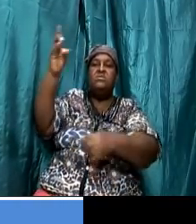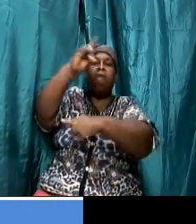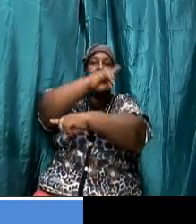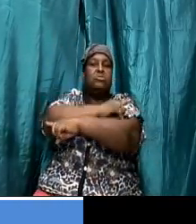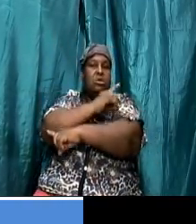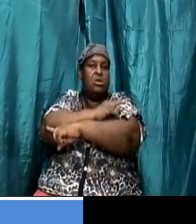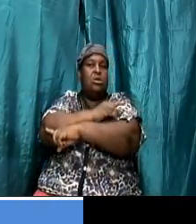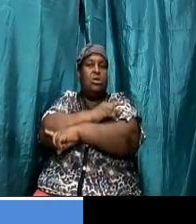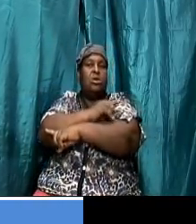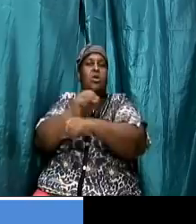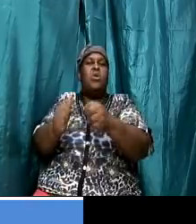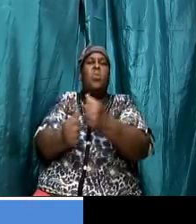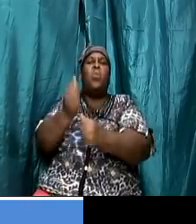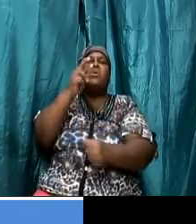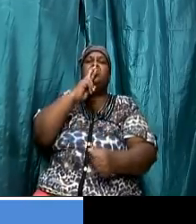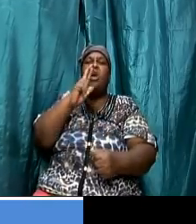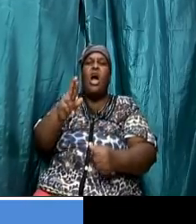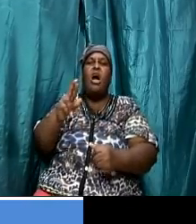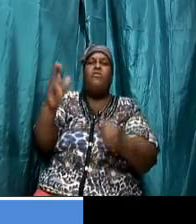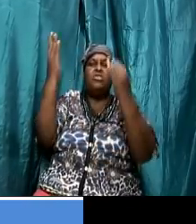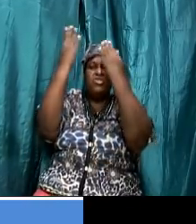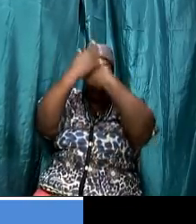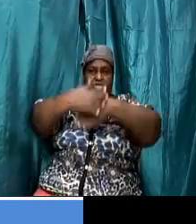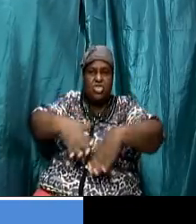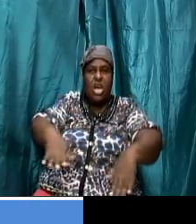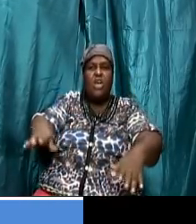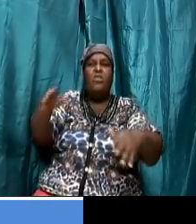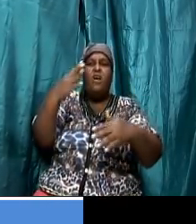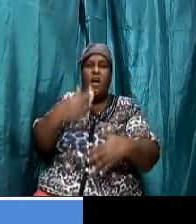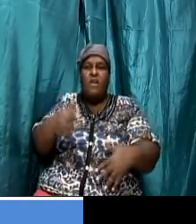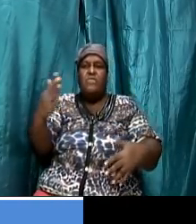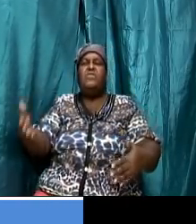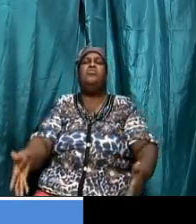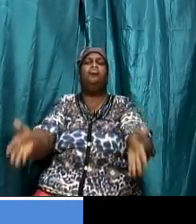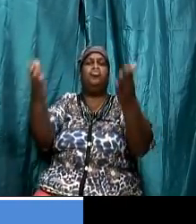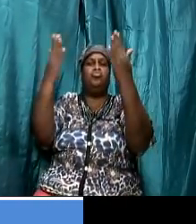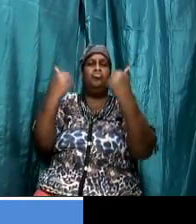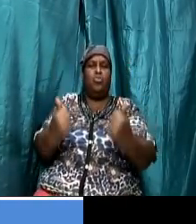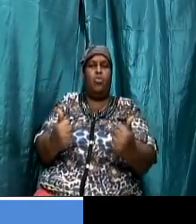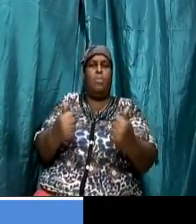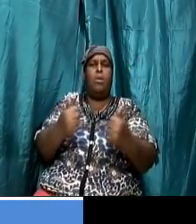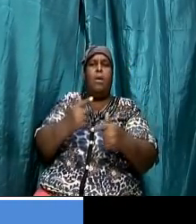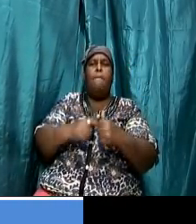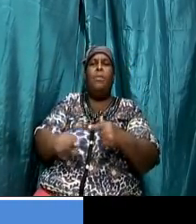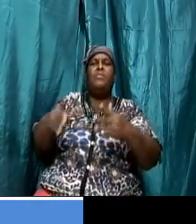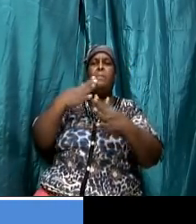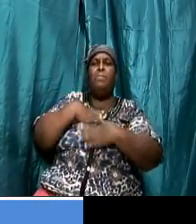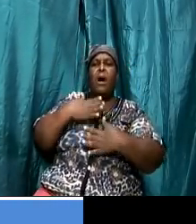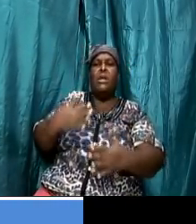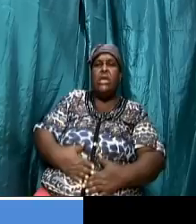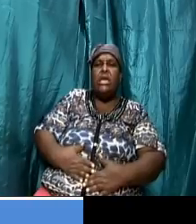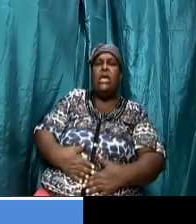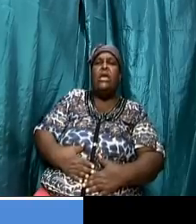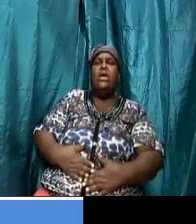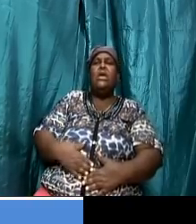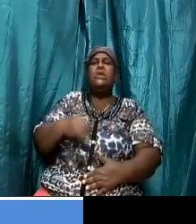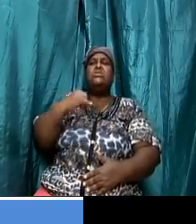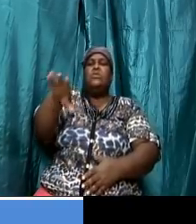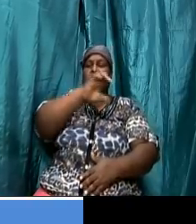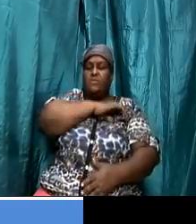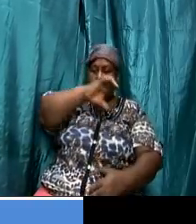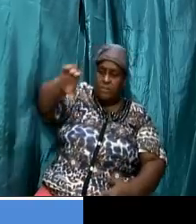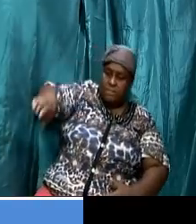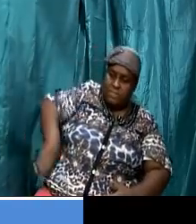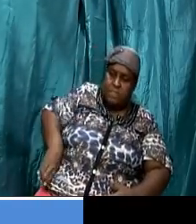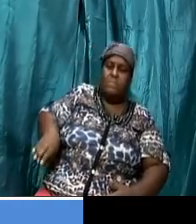which are a shadow of things to come but the body is of christ